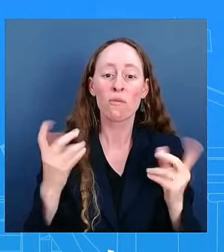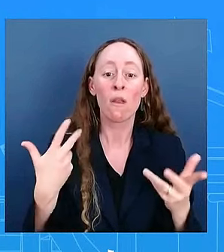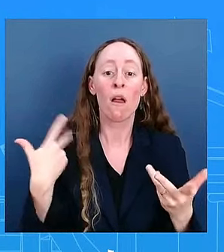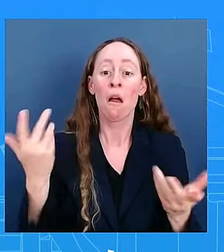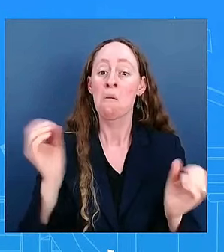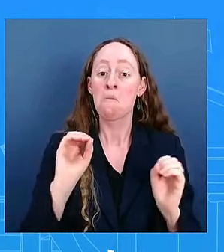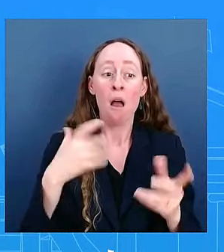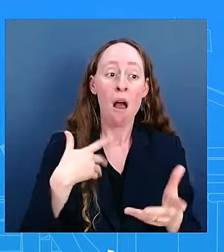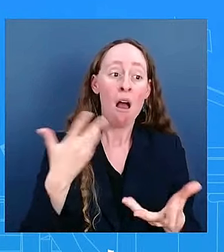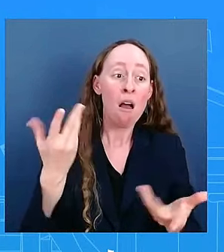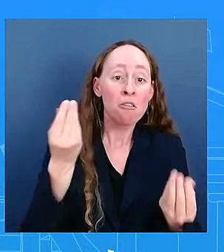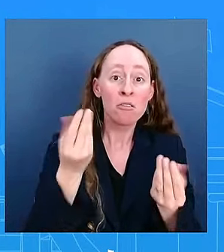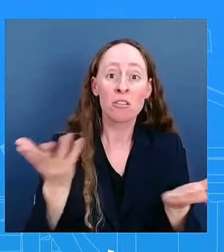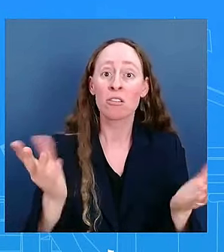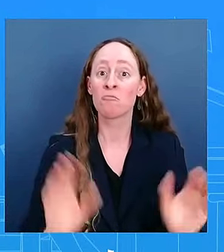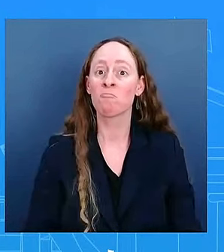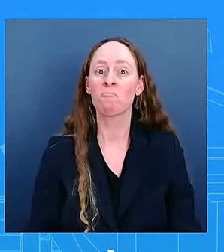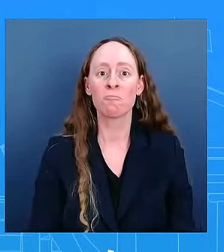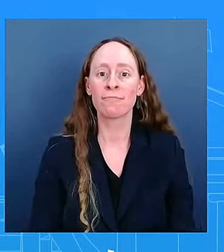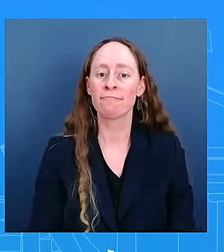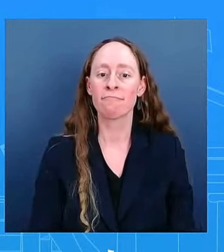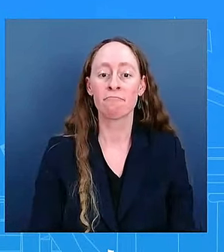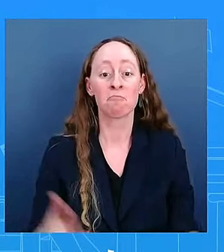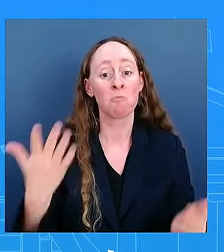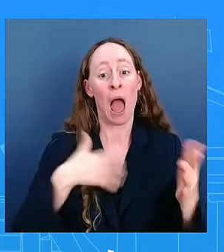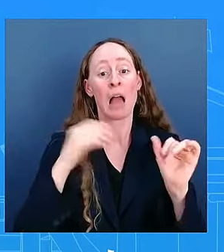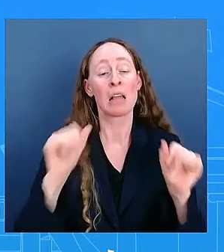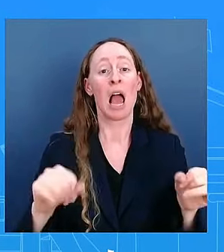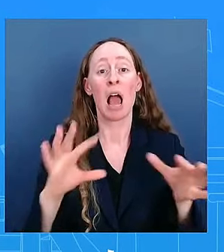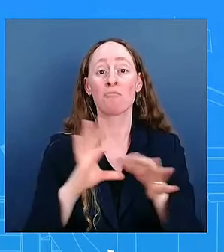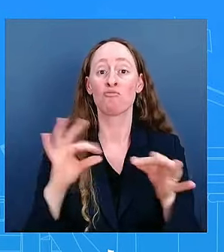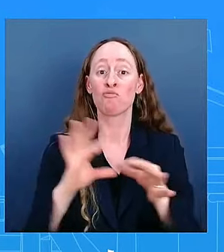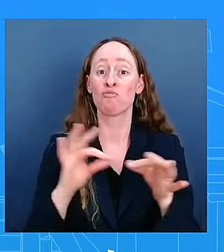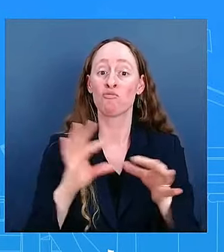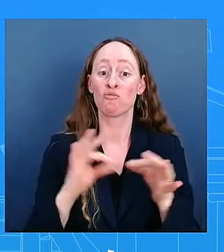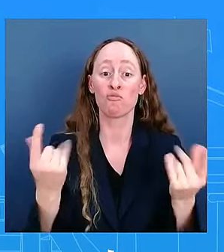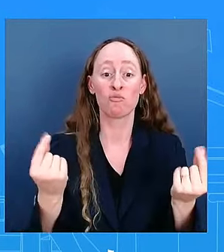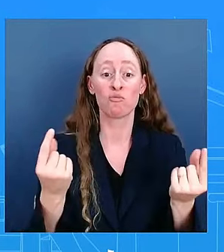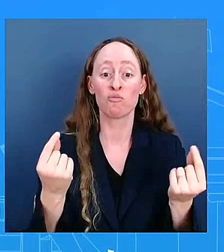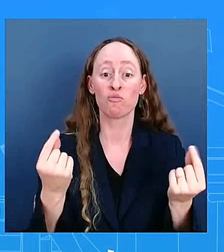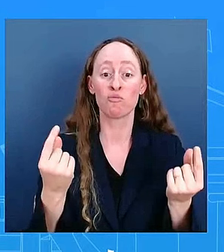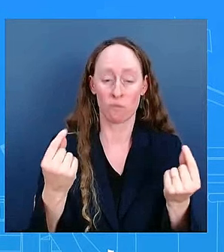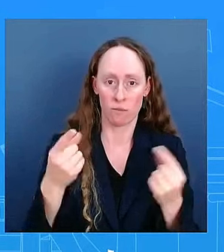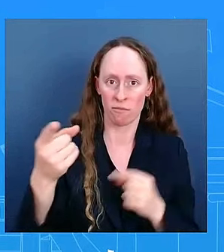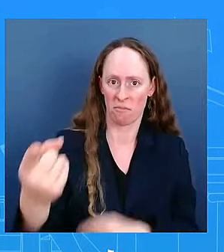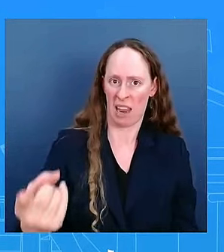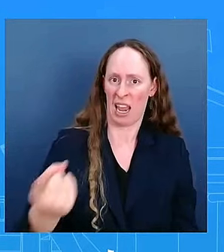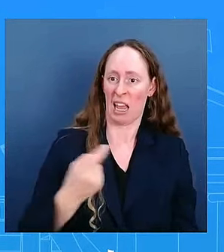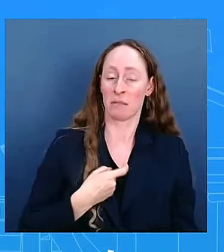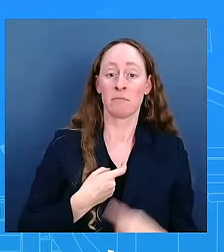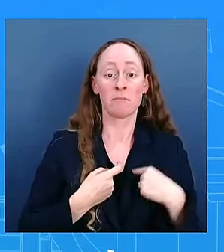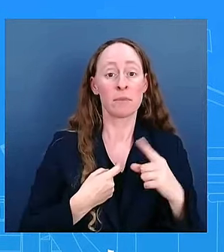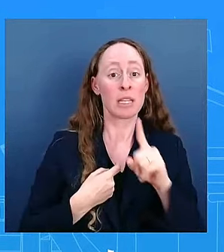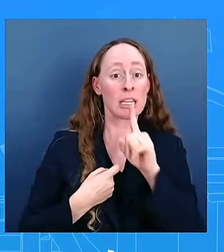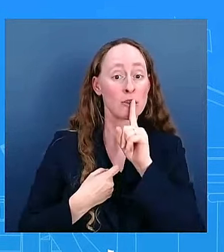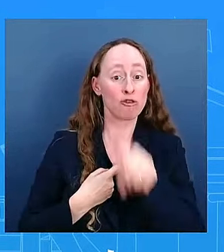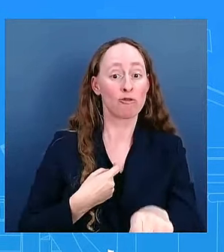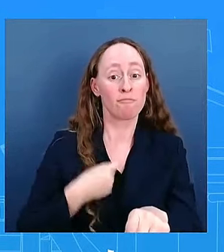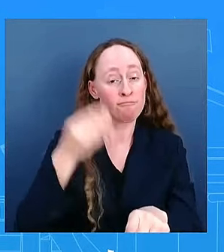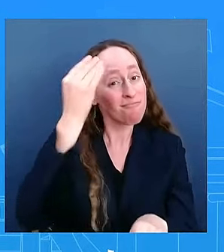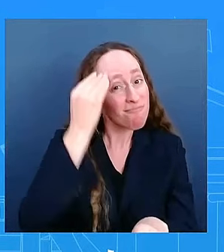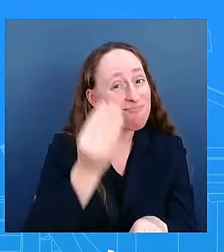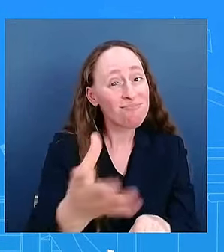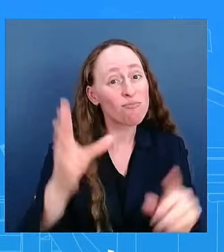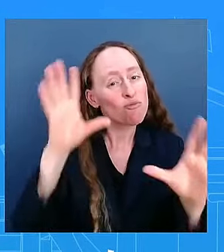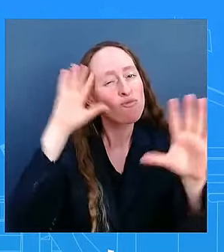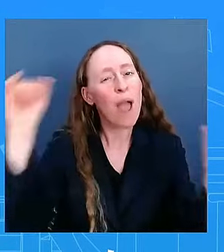what basically what i kind of said with with kayla and answering her question which is the president certainly looks forward to being out there uh speaking directly to the